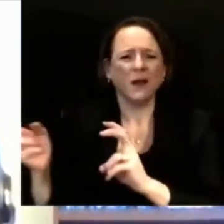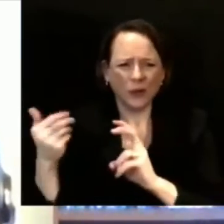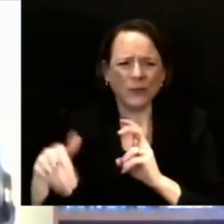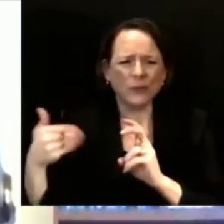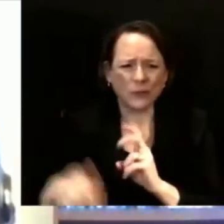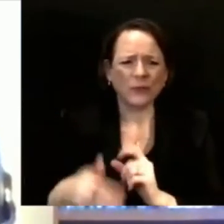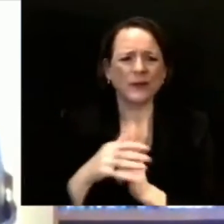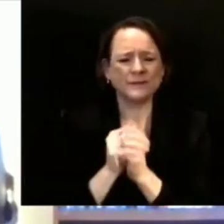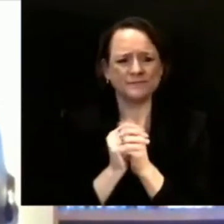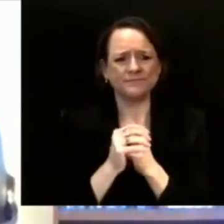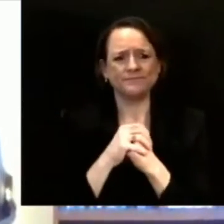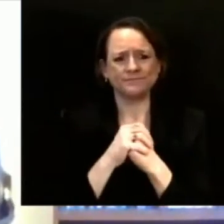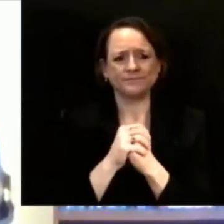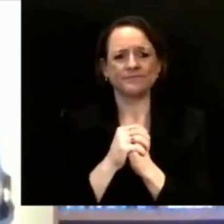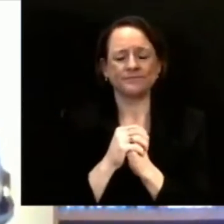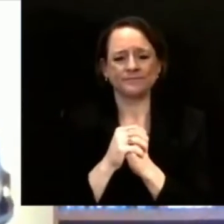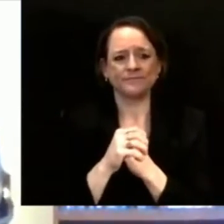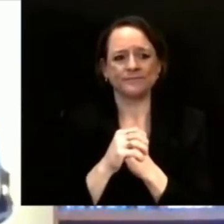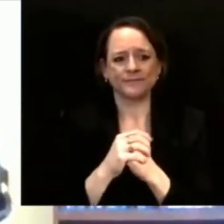and deaths.